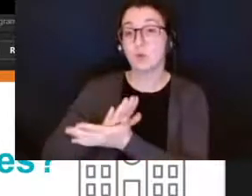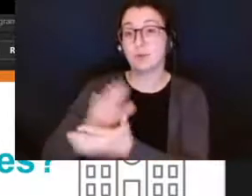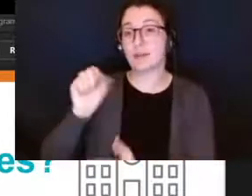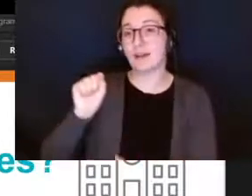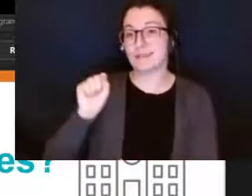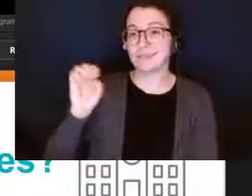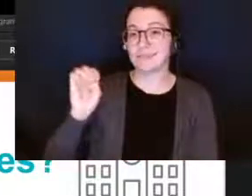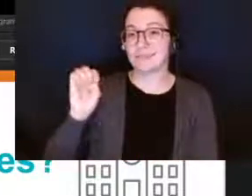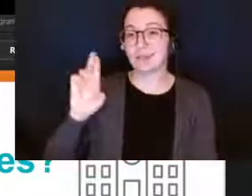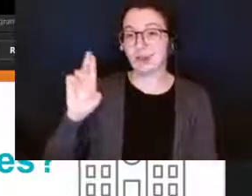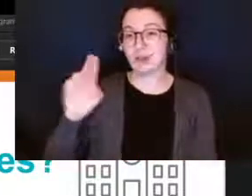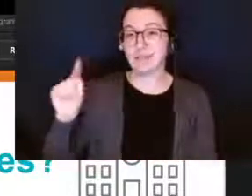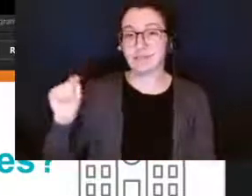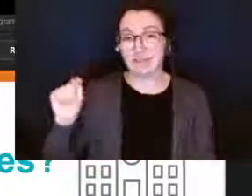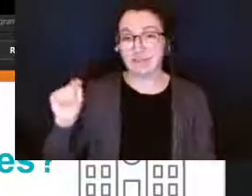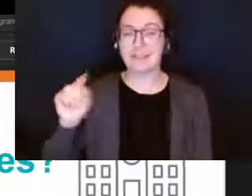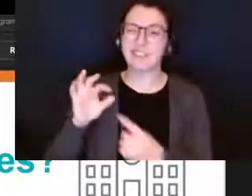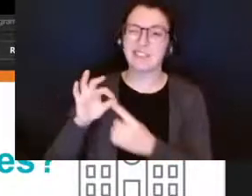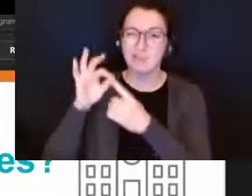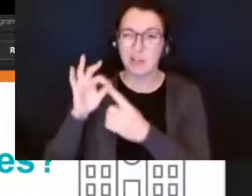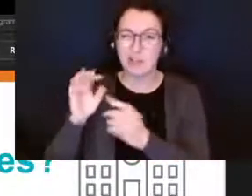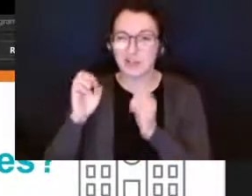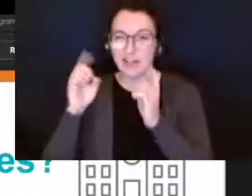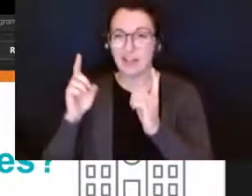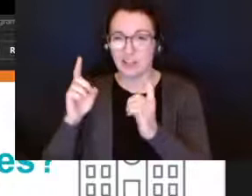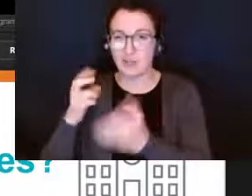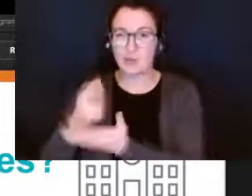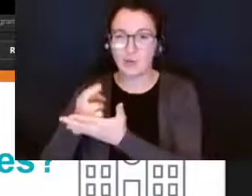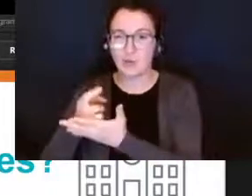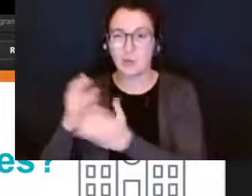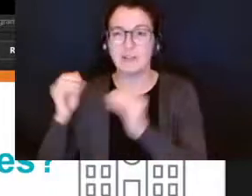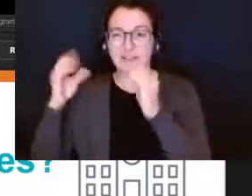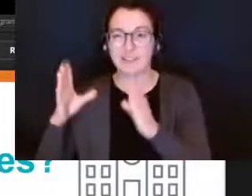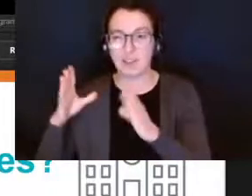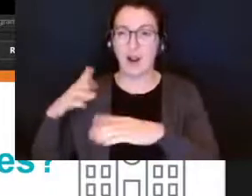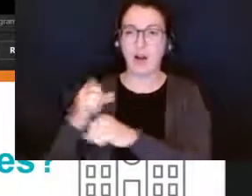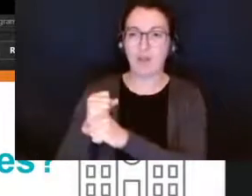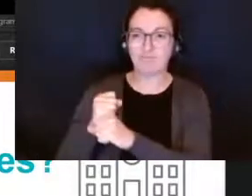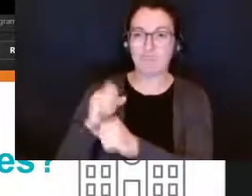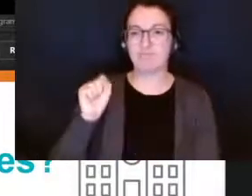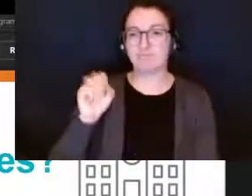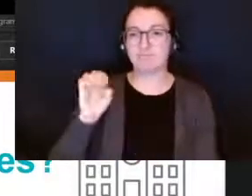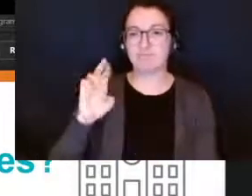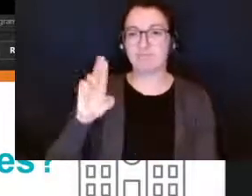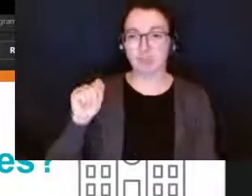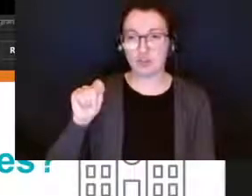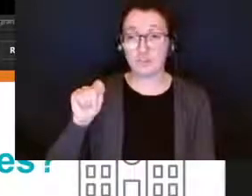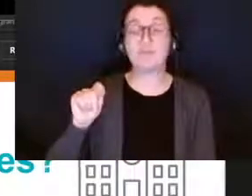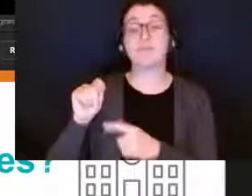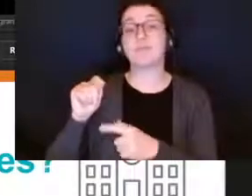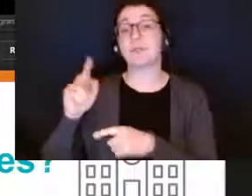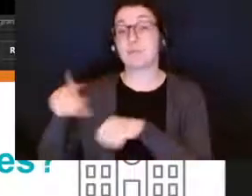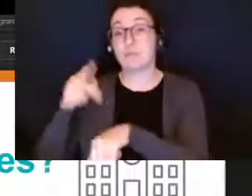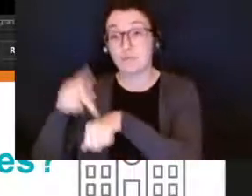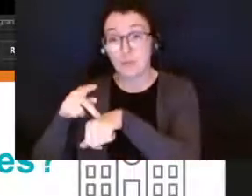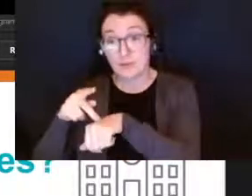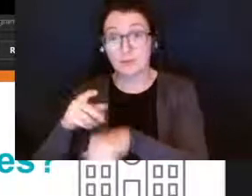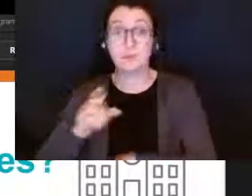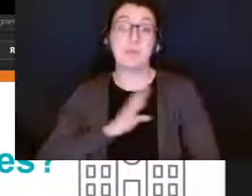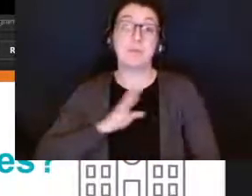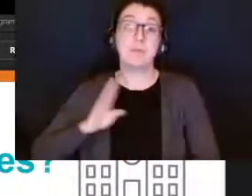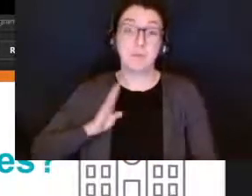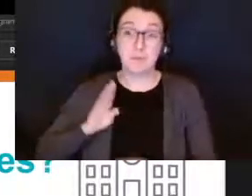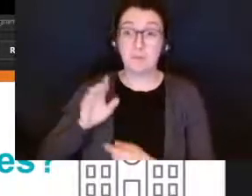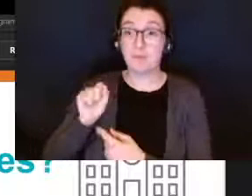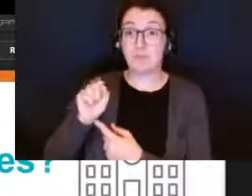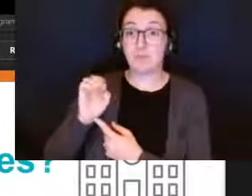the special education resource teacher that's a cert the principal the board's itinerant certs and board consultants